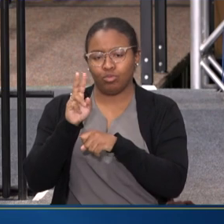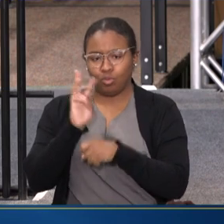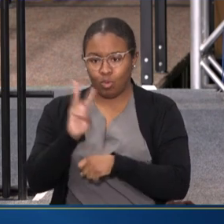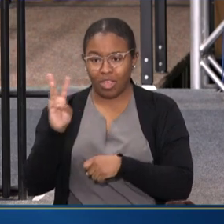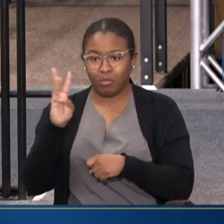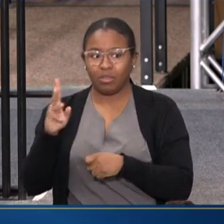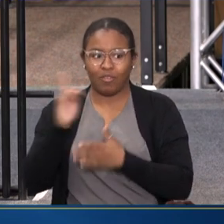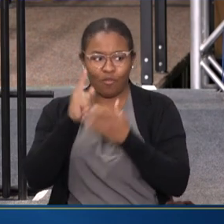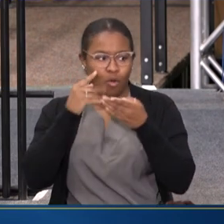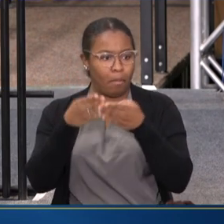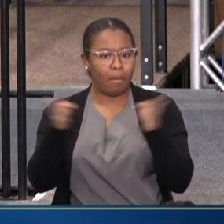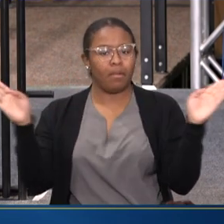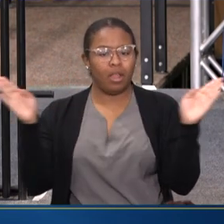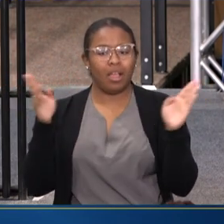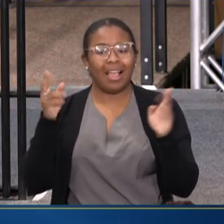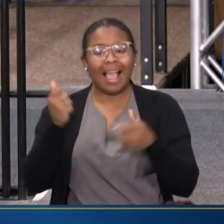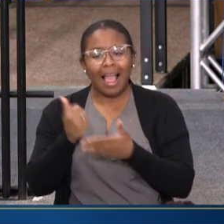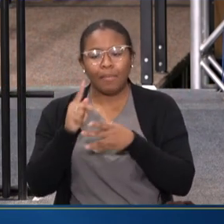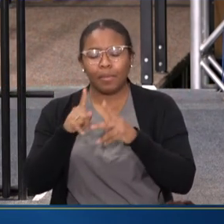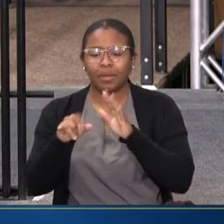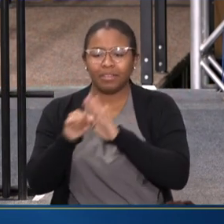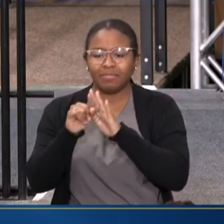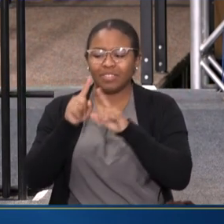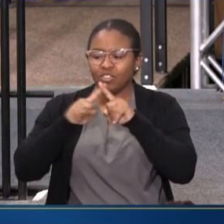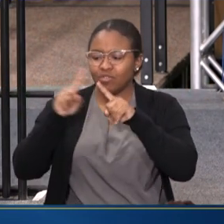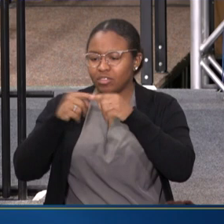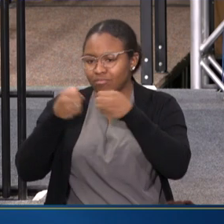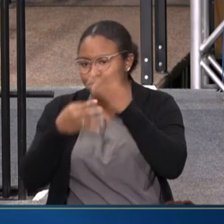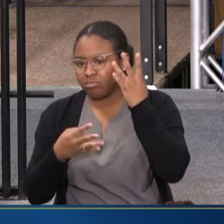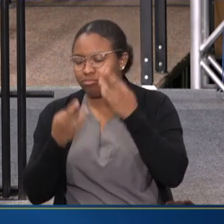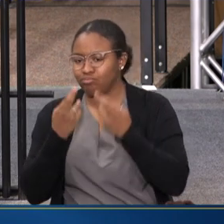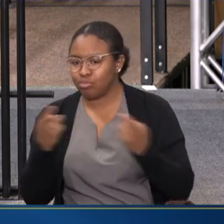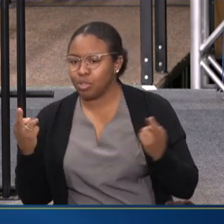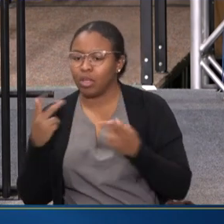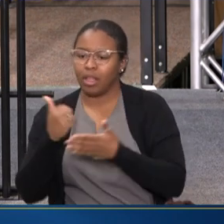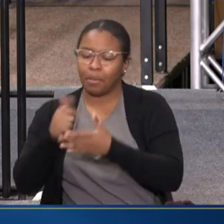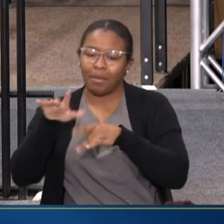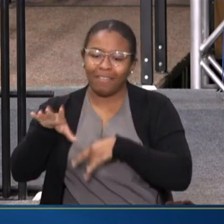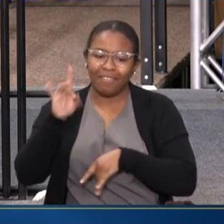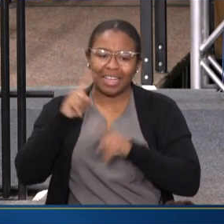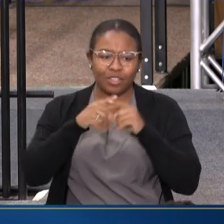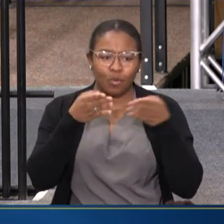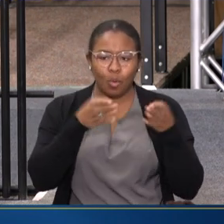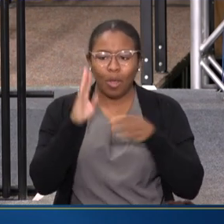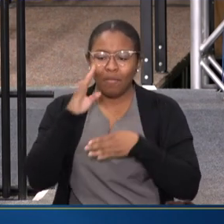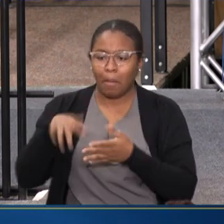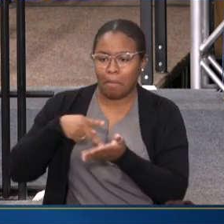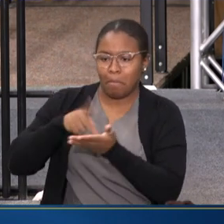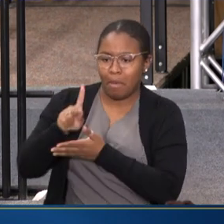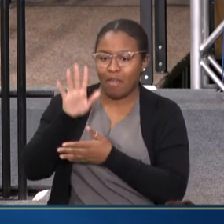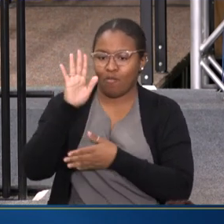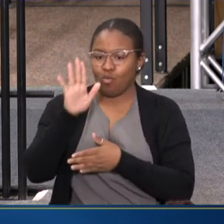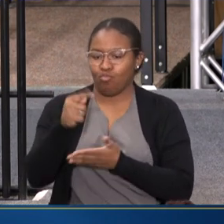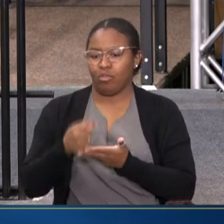PUBLIC AND WILL HELP PEOPLE IDENTIFY RESOURCES AND FIND A WAY TO PAY FOR TREATMENT.